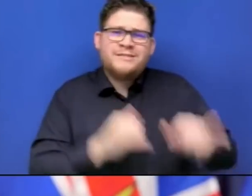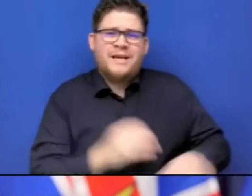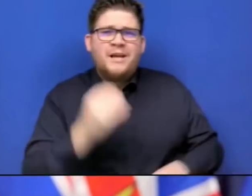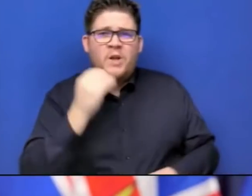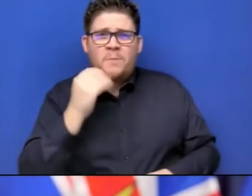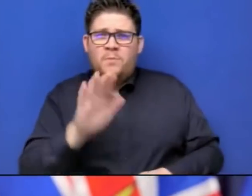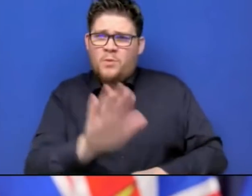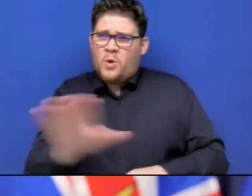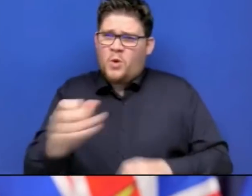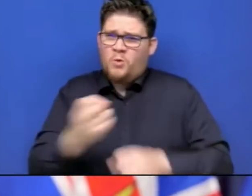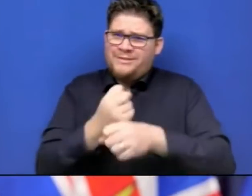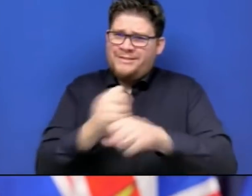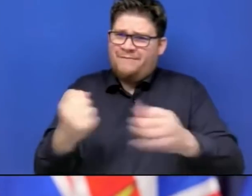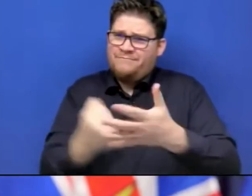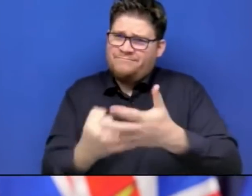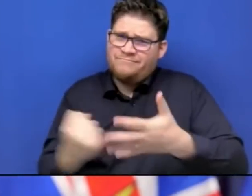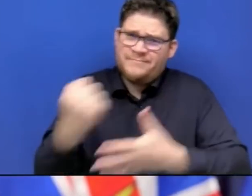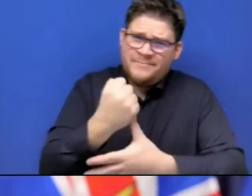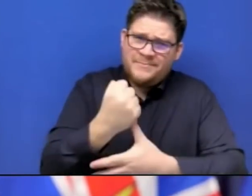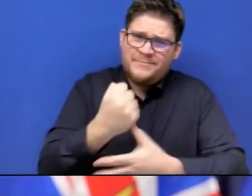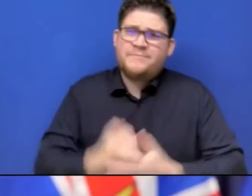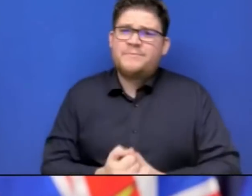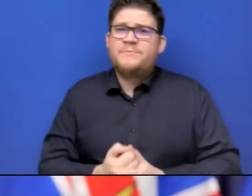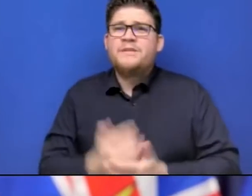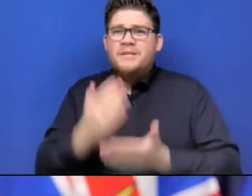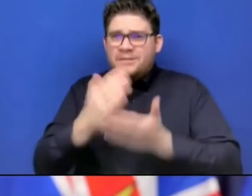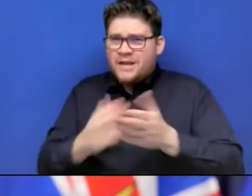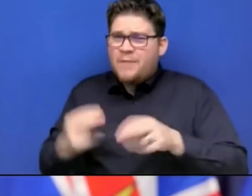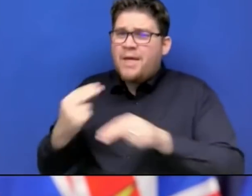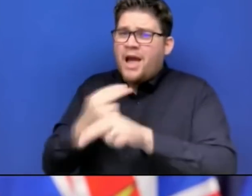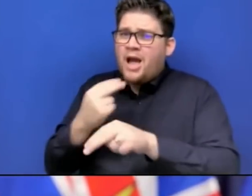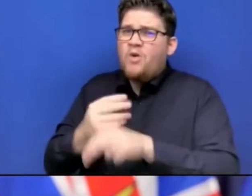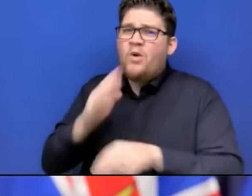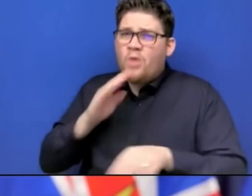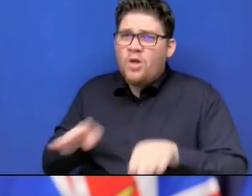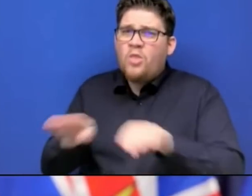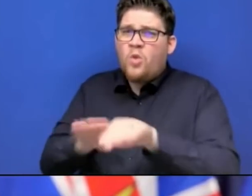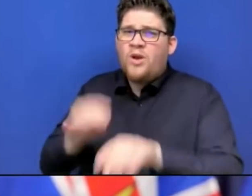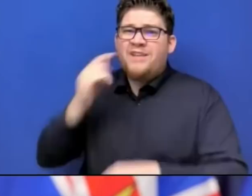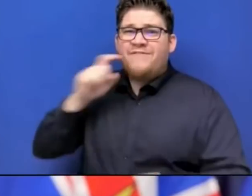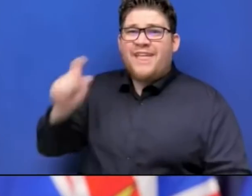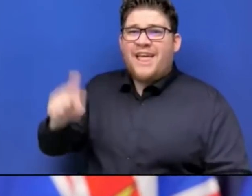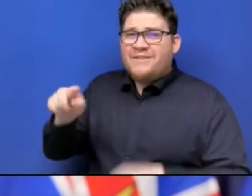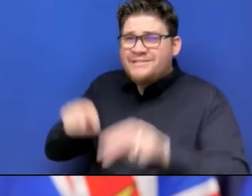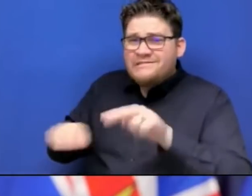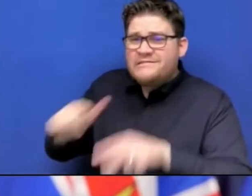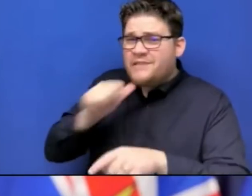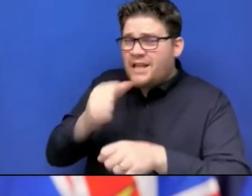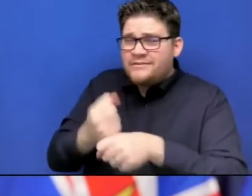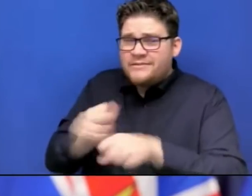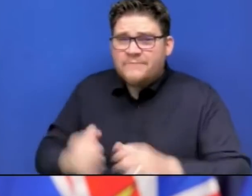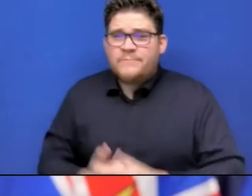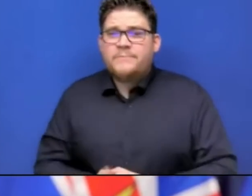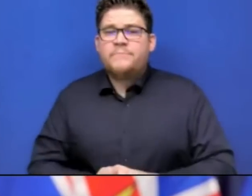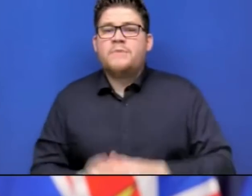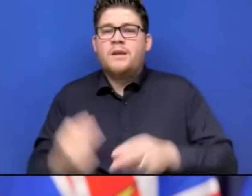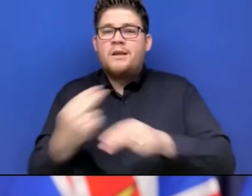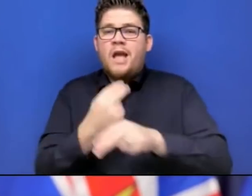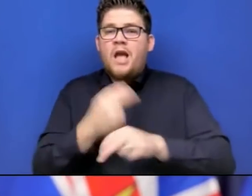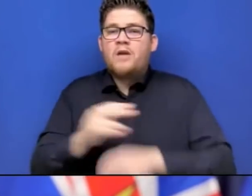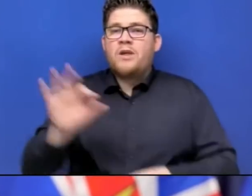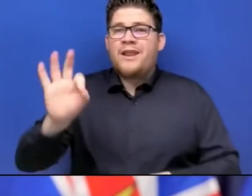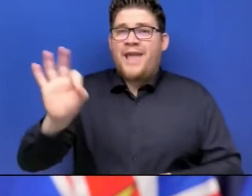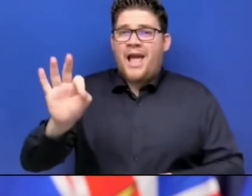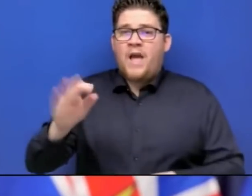our key consideration, and if required, we will preemptively close more highways again, as we have done with Highway 99 beginning at 4 p.m. this